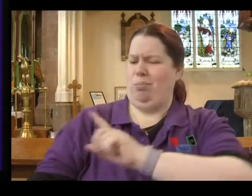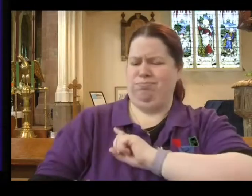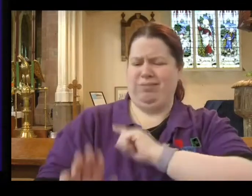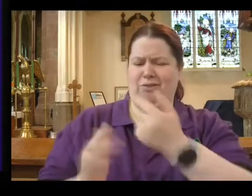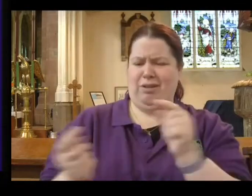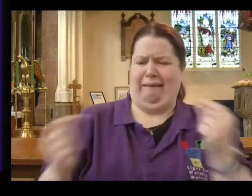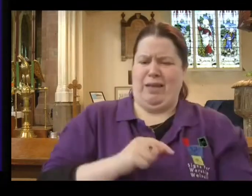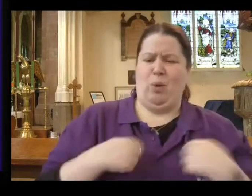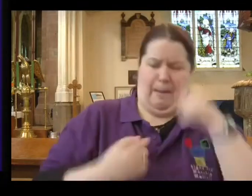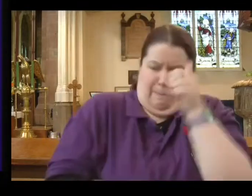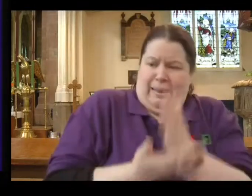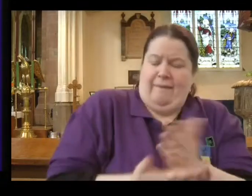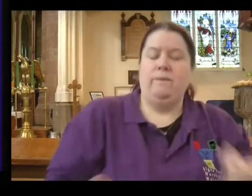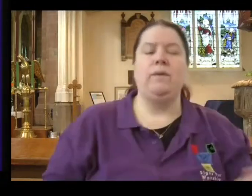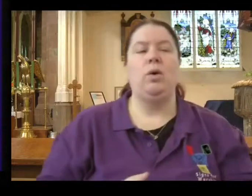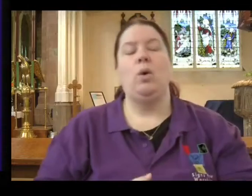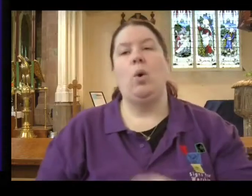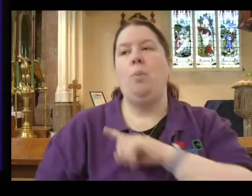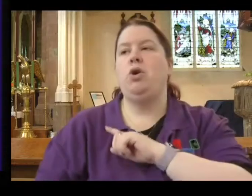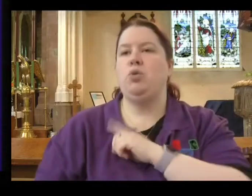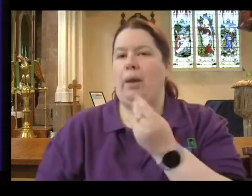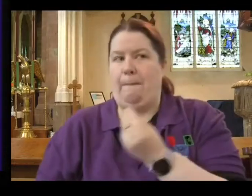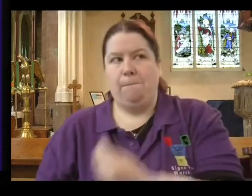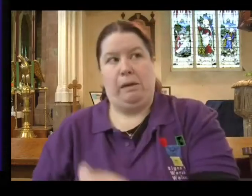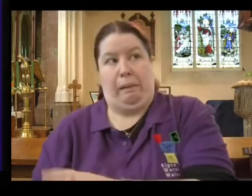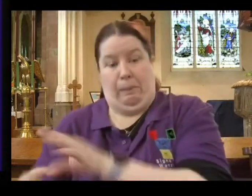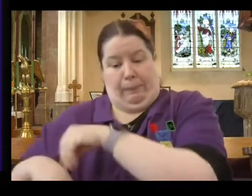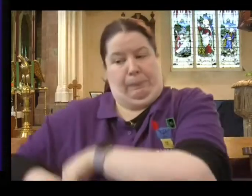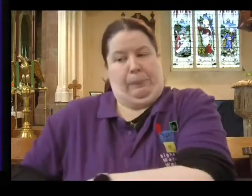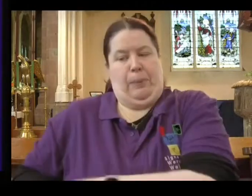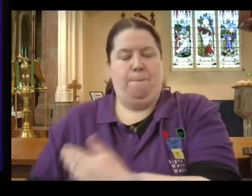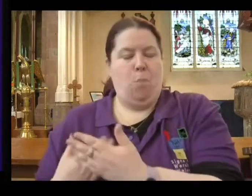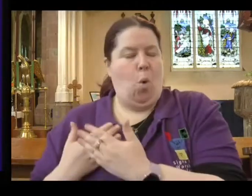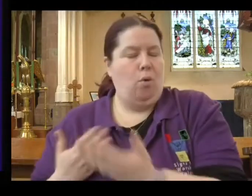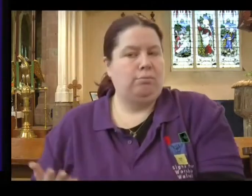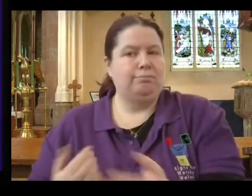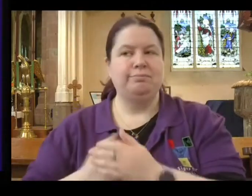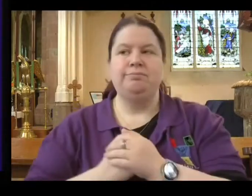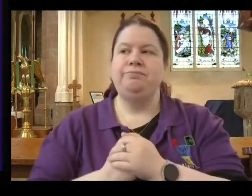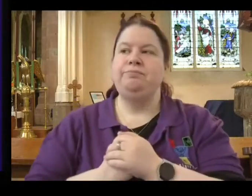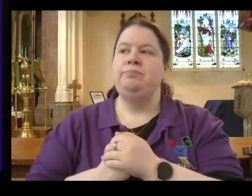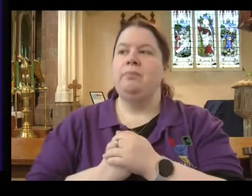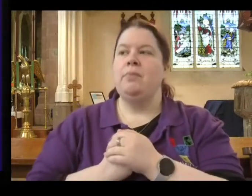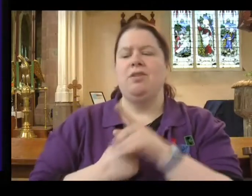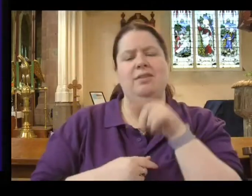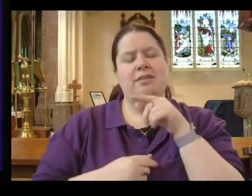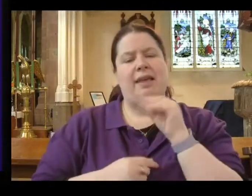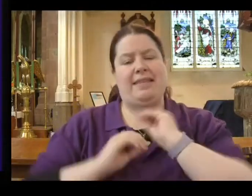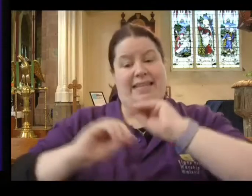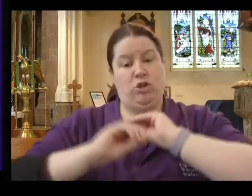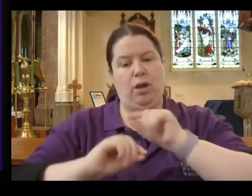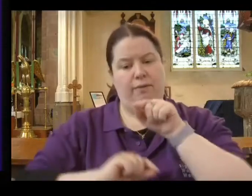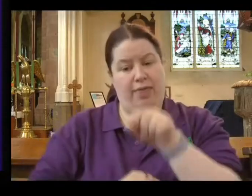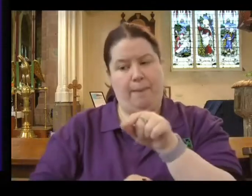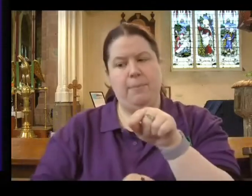because it allows us to make a bit of money or to hold on to our money a bit more? Because a lesson for the people in Thyatira is as true for